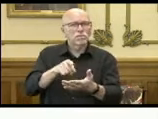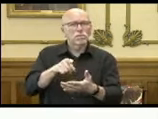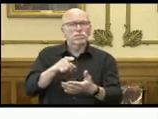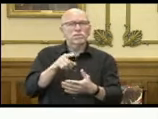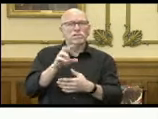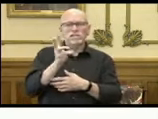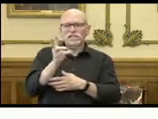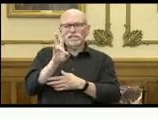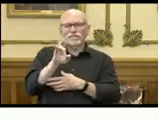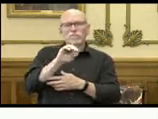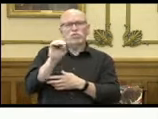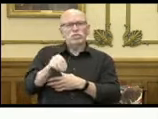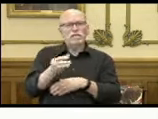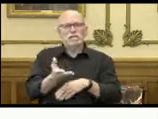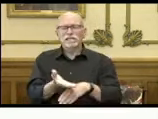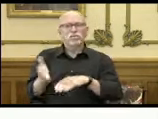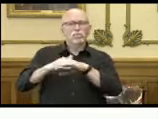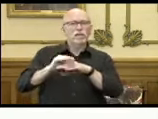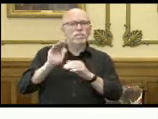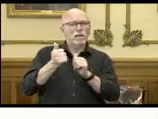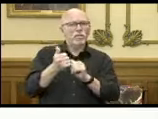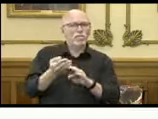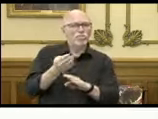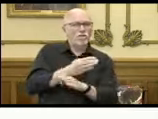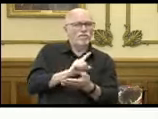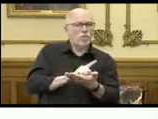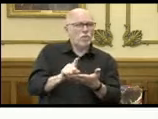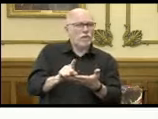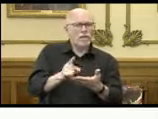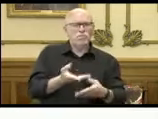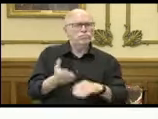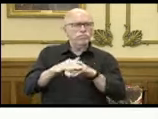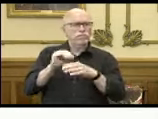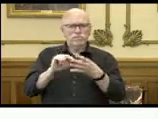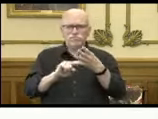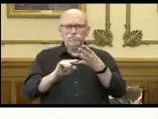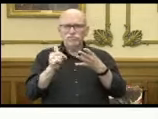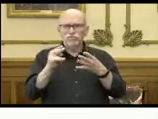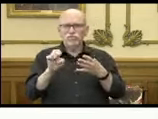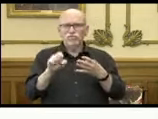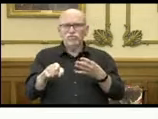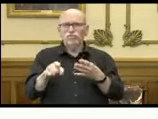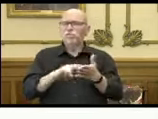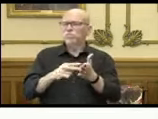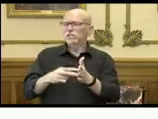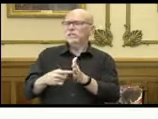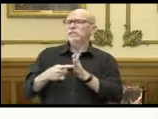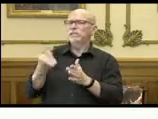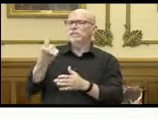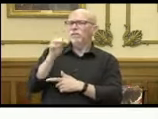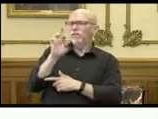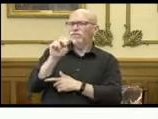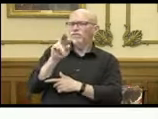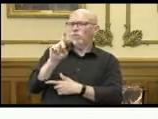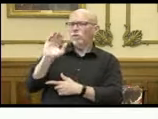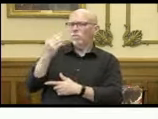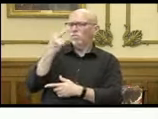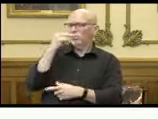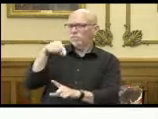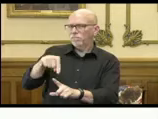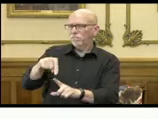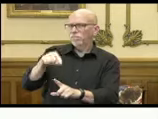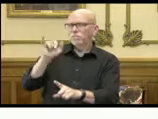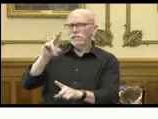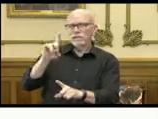67 percent increase from the previous week. That was indicia that fraud was at play and that Indiana